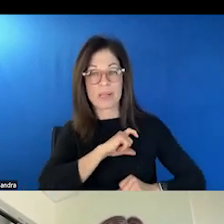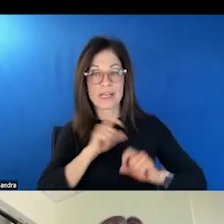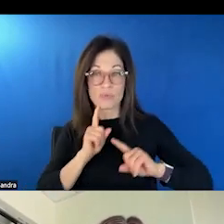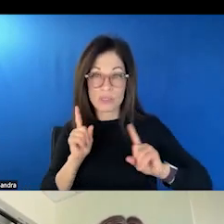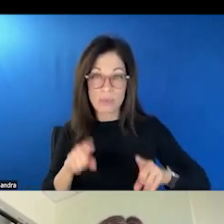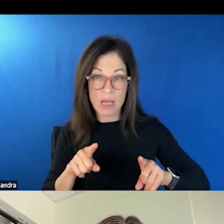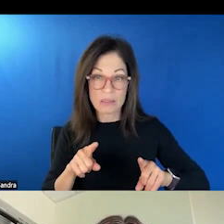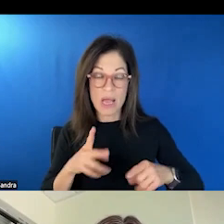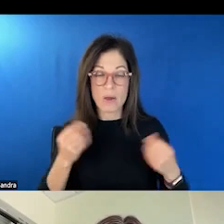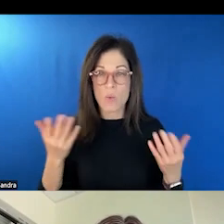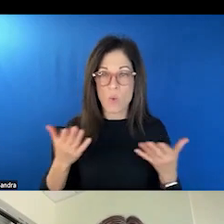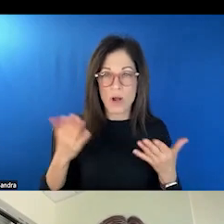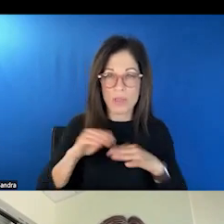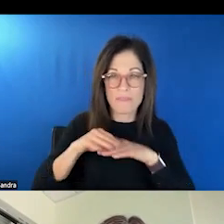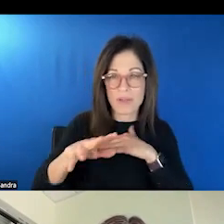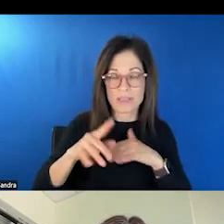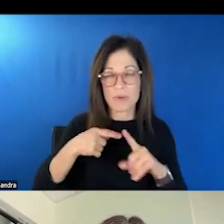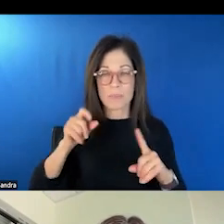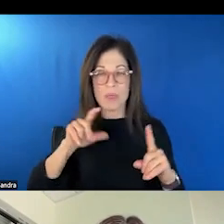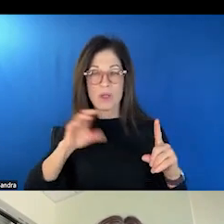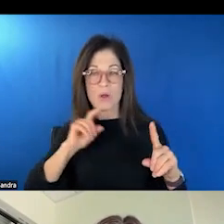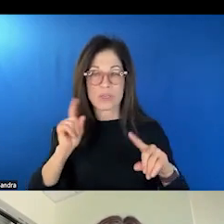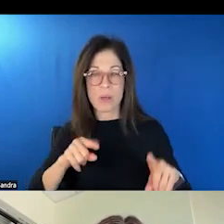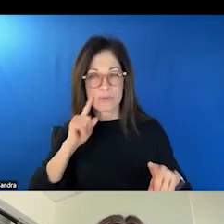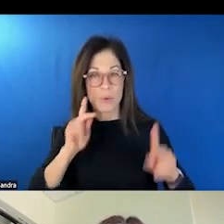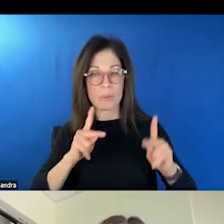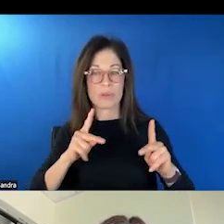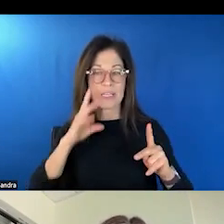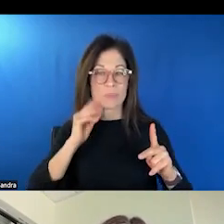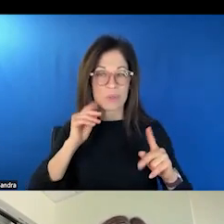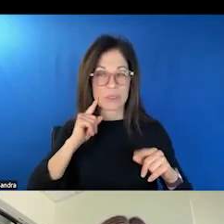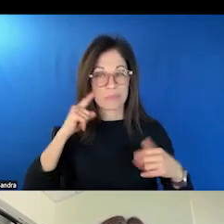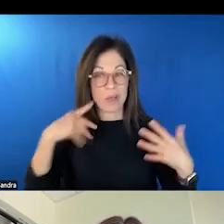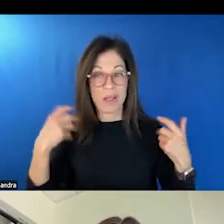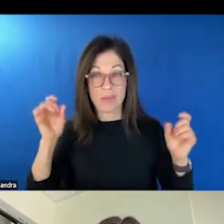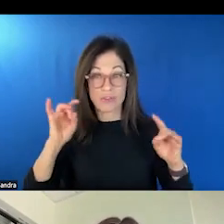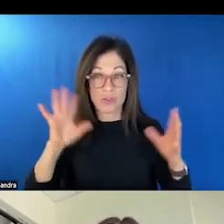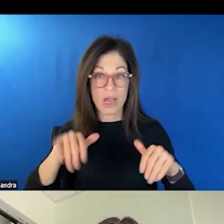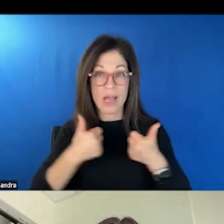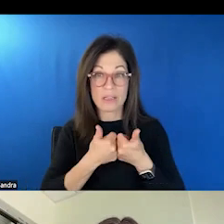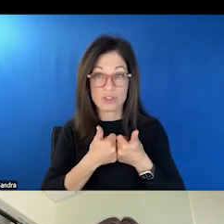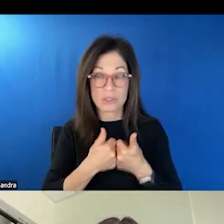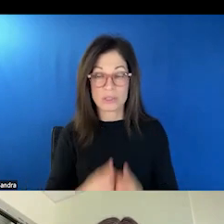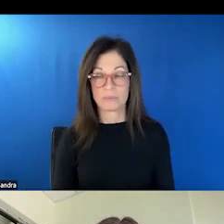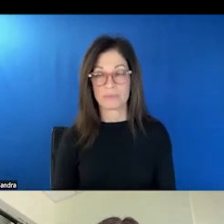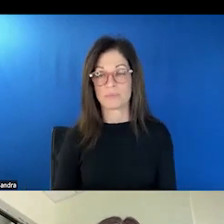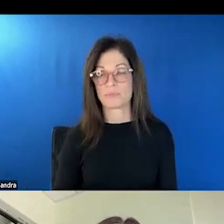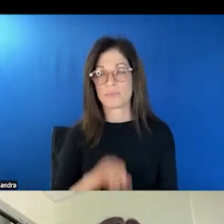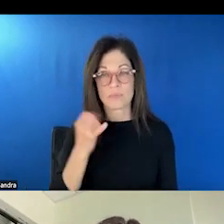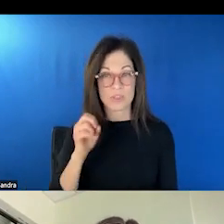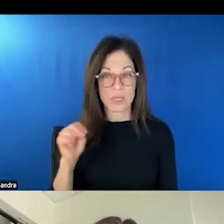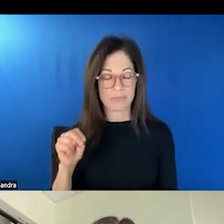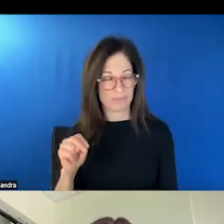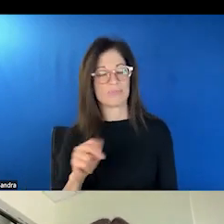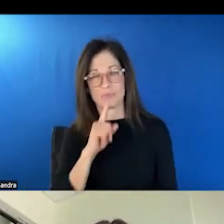what the impacts of co-response might be for those with mental health challenges? I think that's a very, very valid concern,